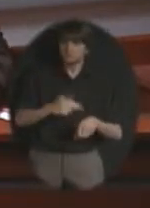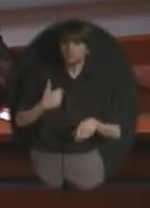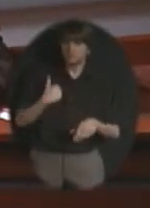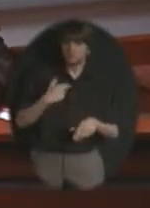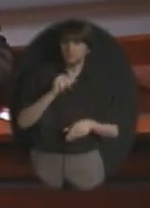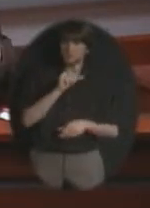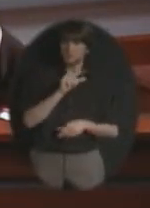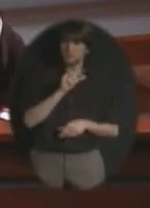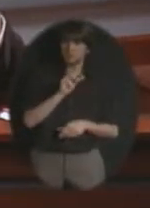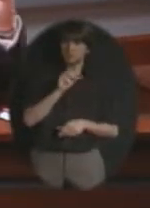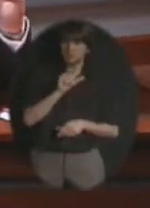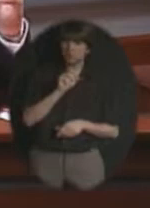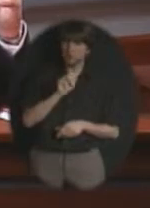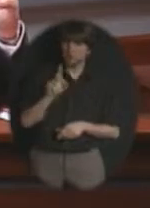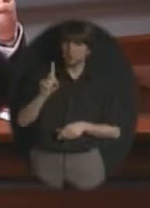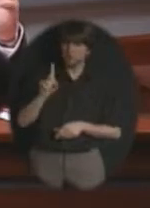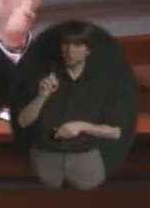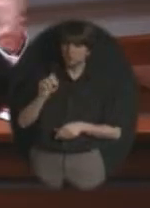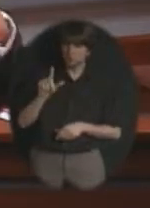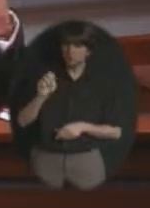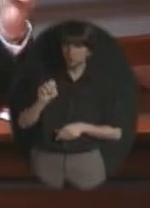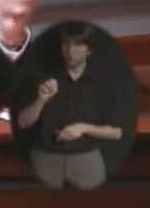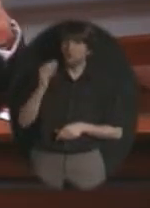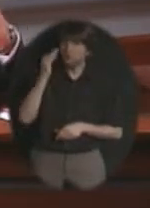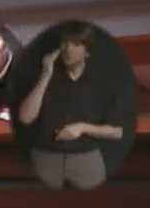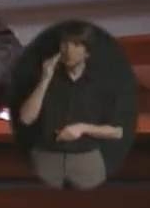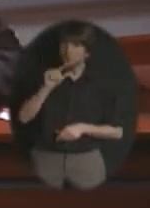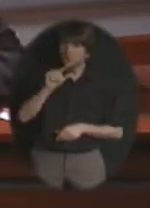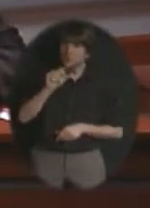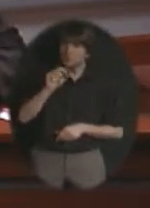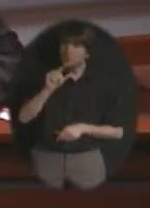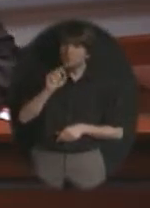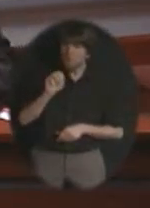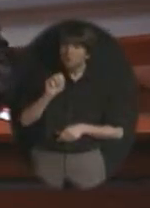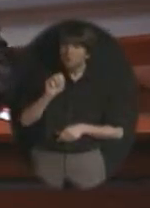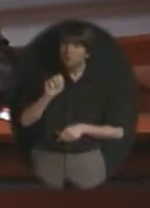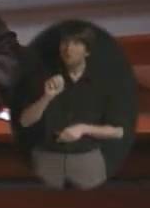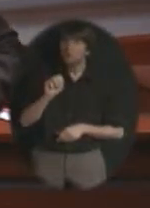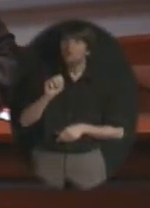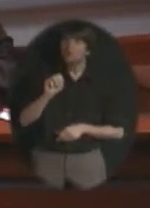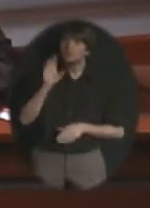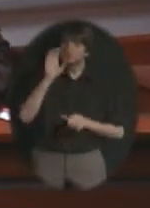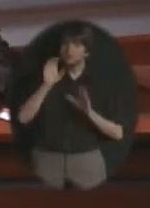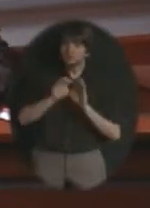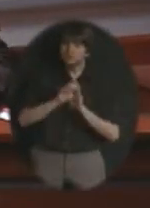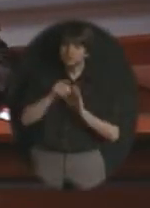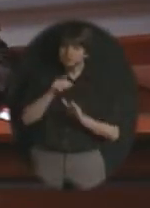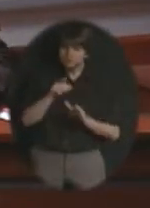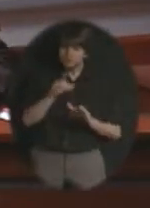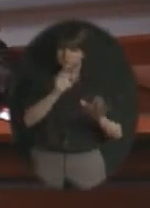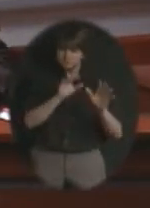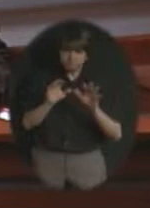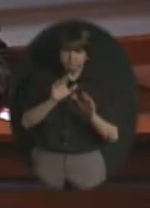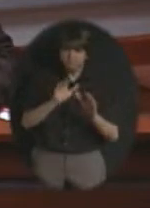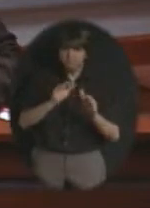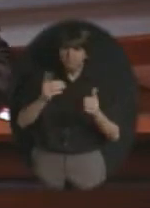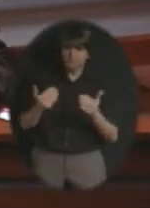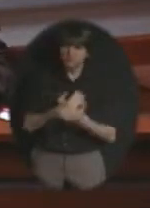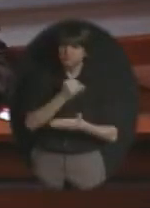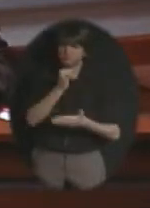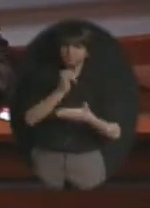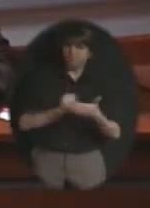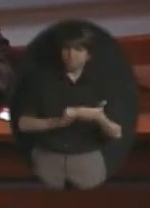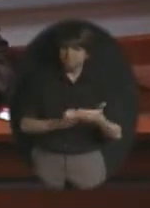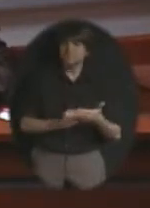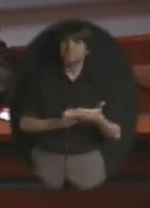Doodle where you take the Google logo and make it into an art picture 130,000 or more entries and